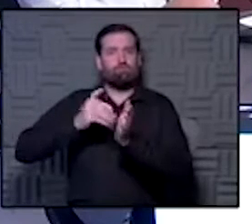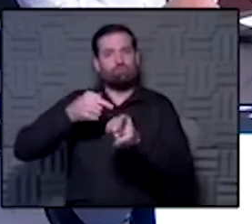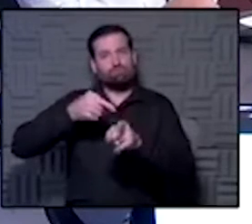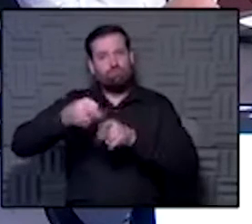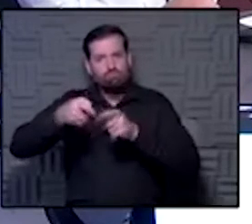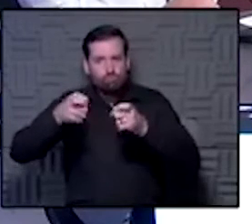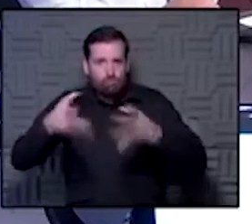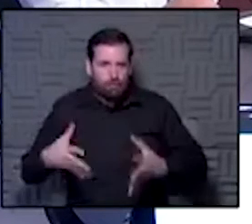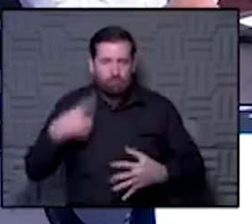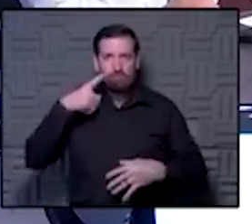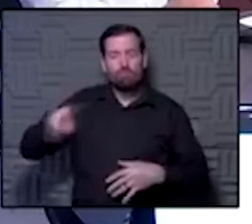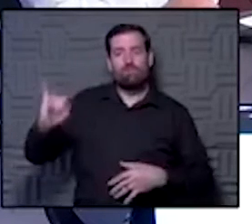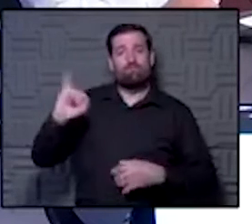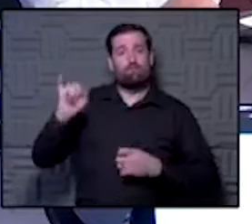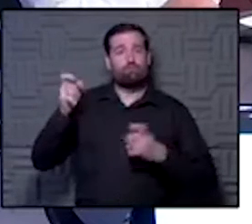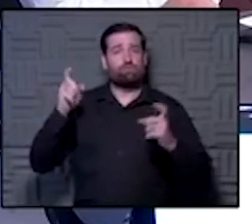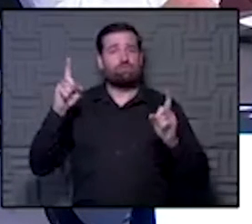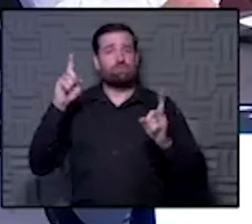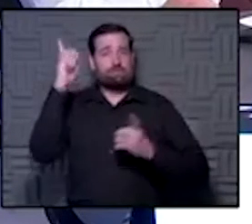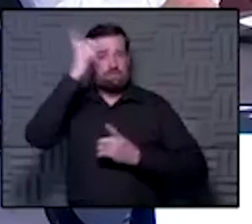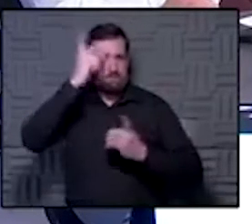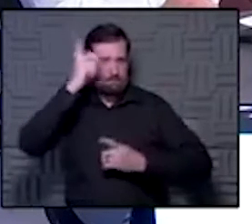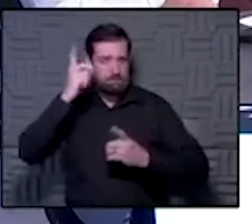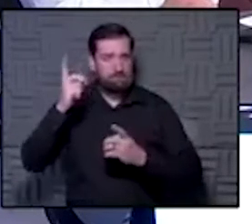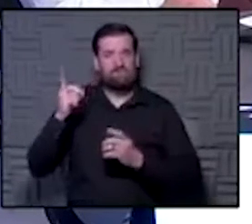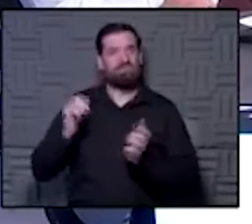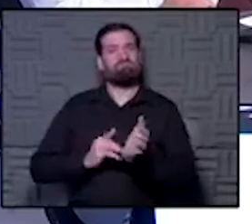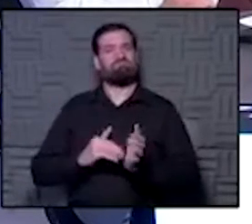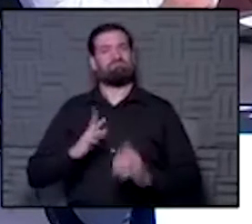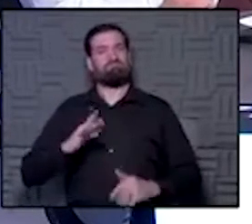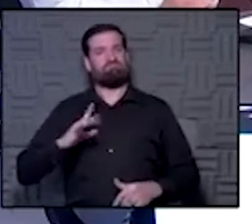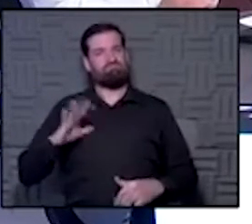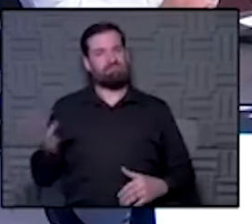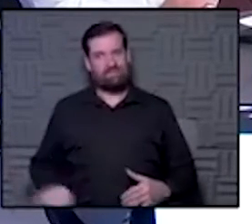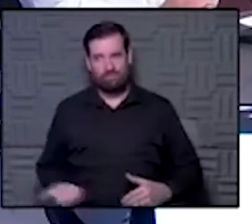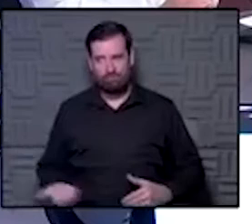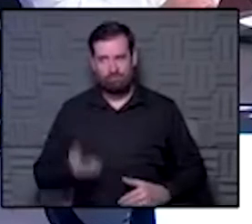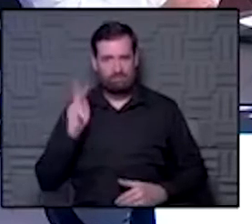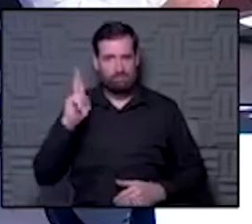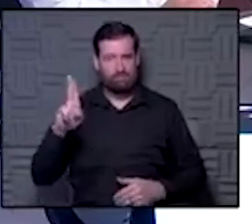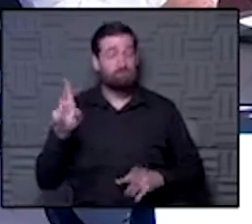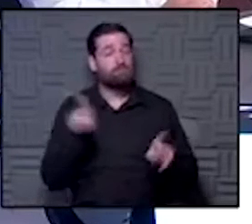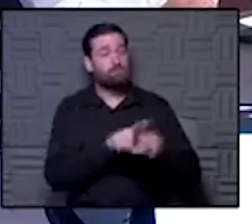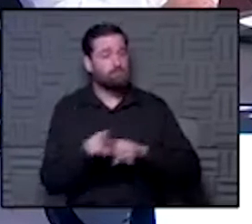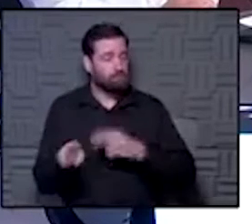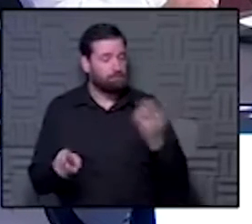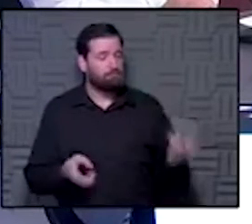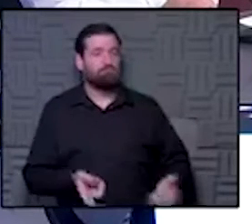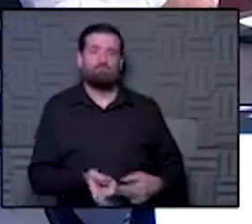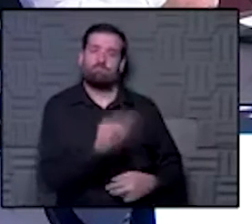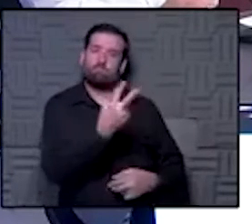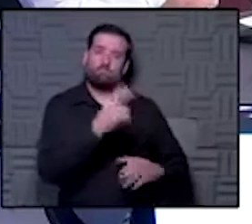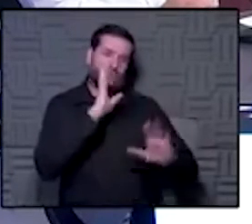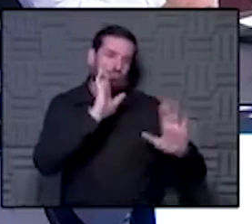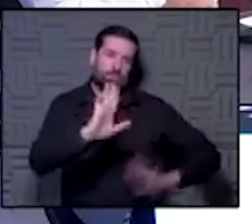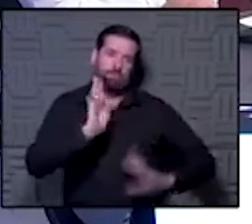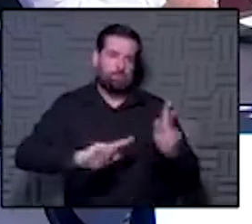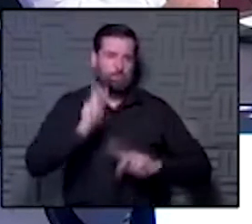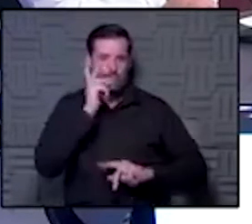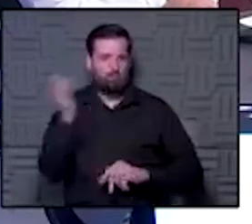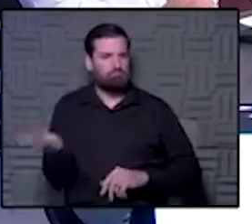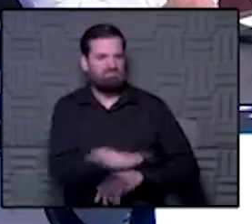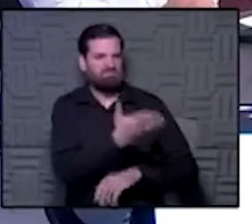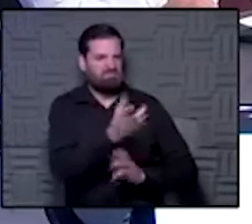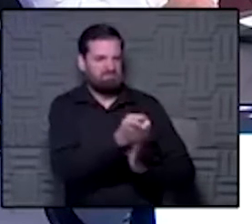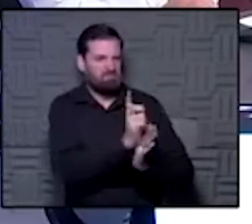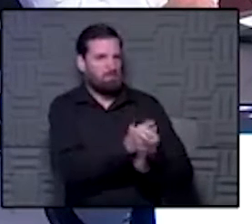Prevention and Control and infectious disease physician extraordinaire here at KU. We also are joined by two great folks who we're going to turn to them in just